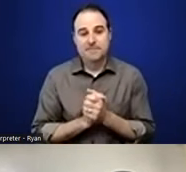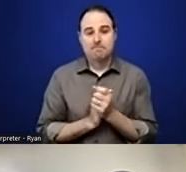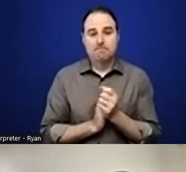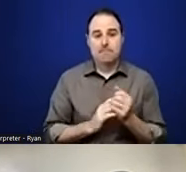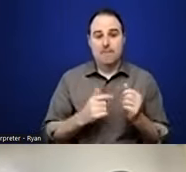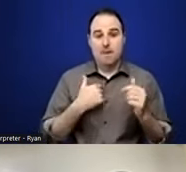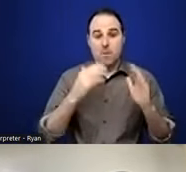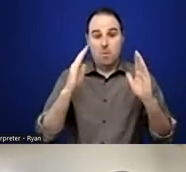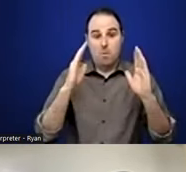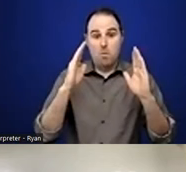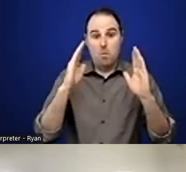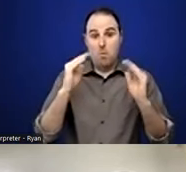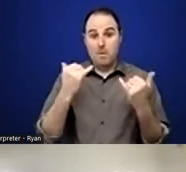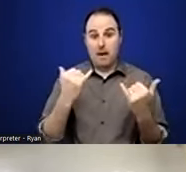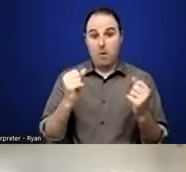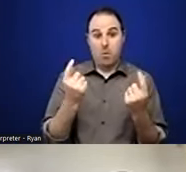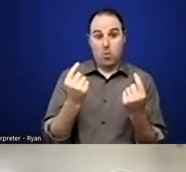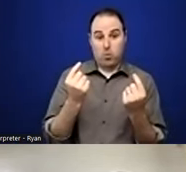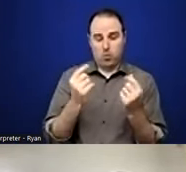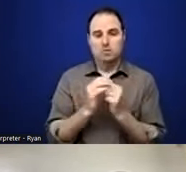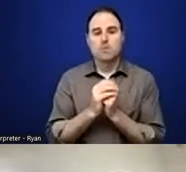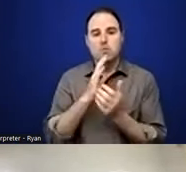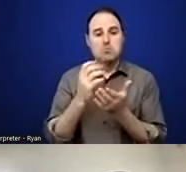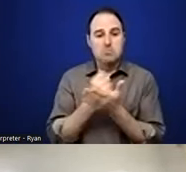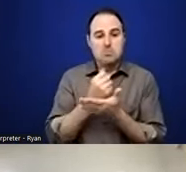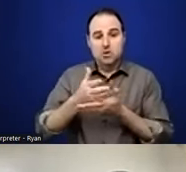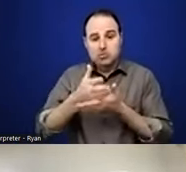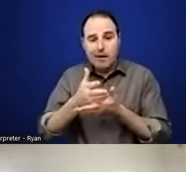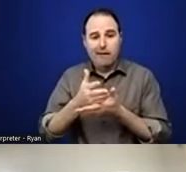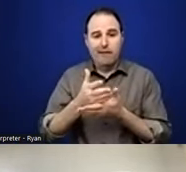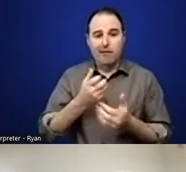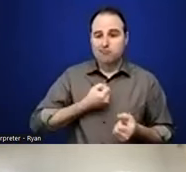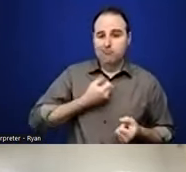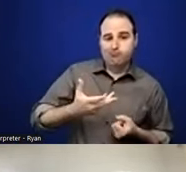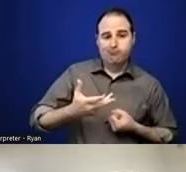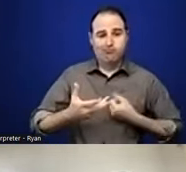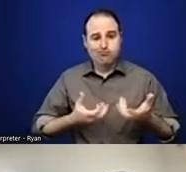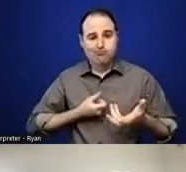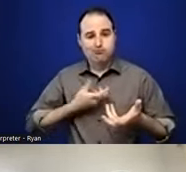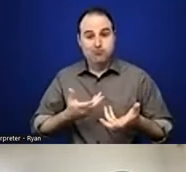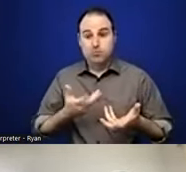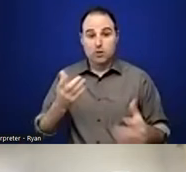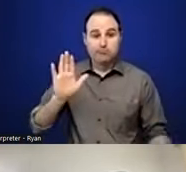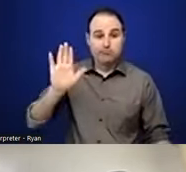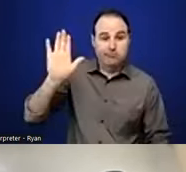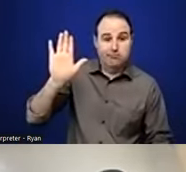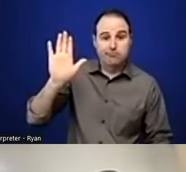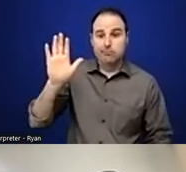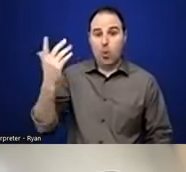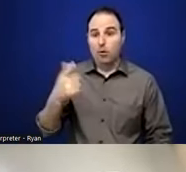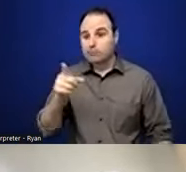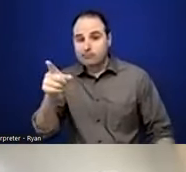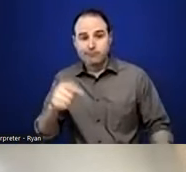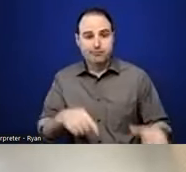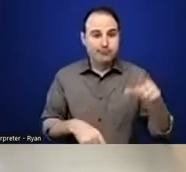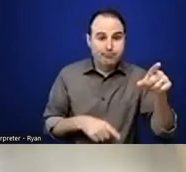now is just to take some time and to share out, you can raise your hand, you can also just, we can popcorn it. But what did you